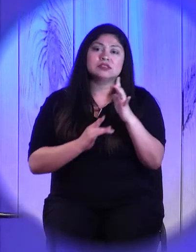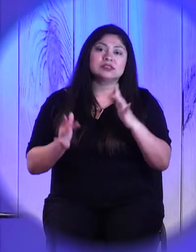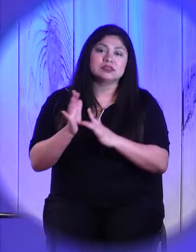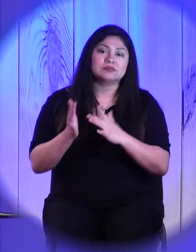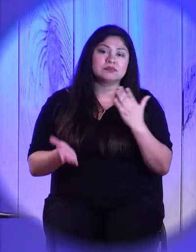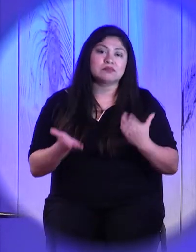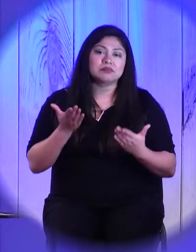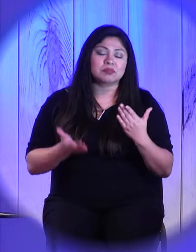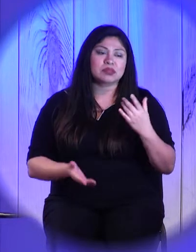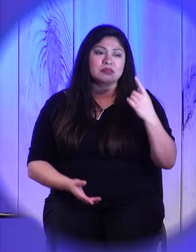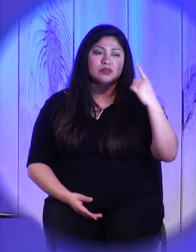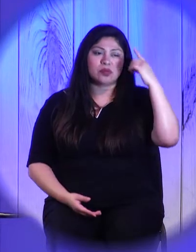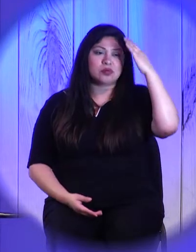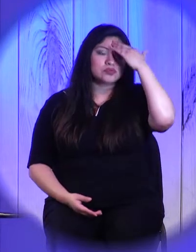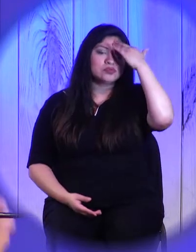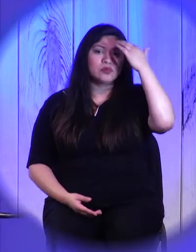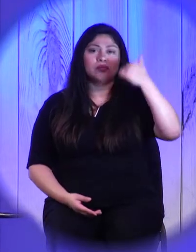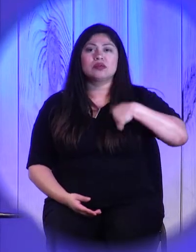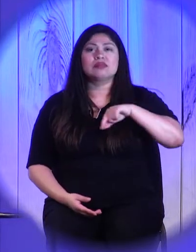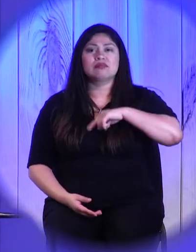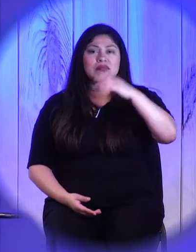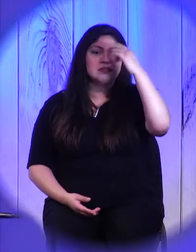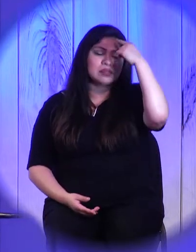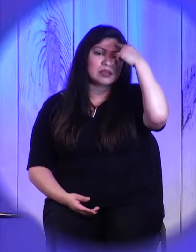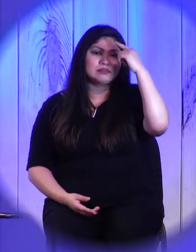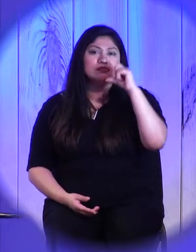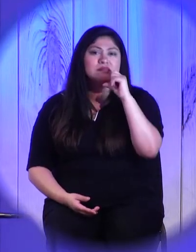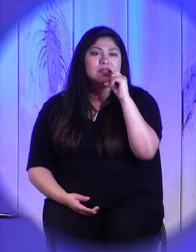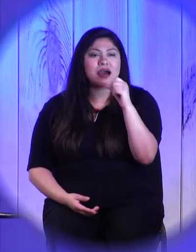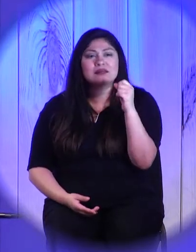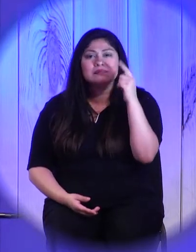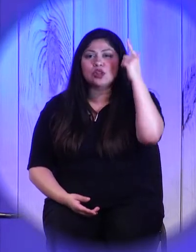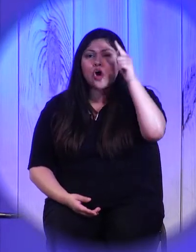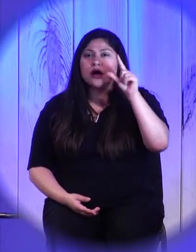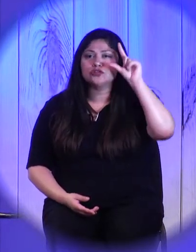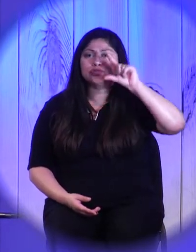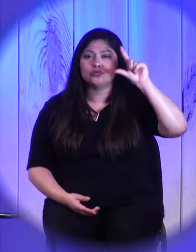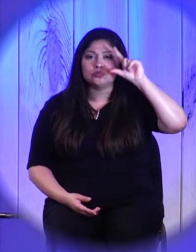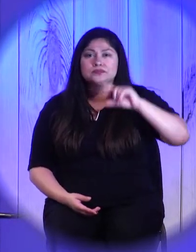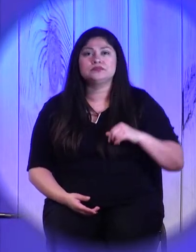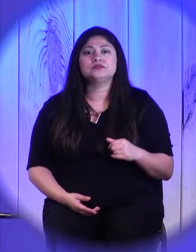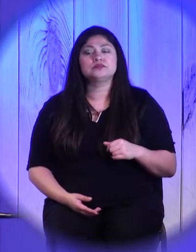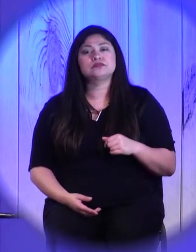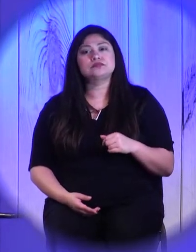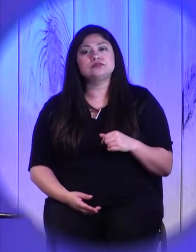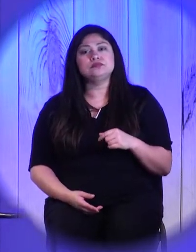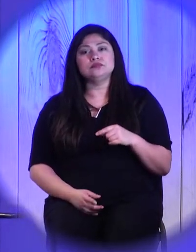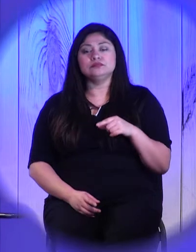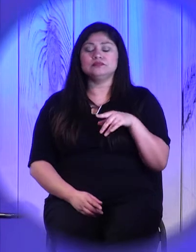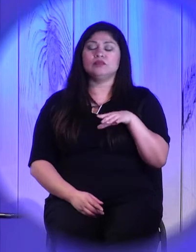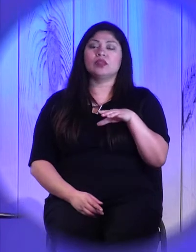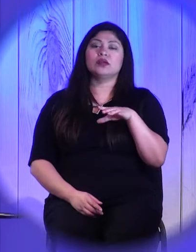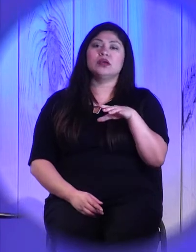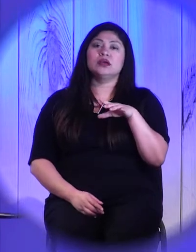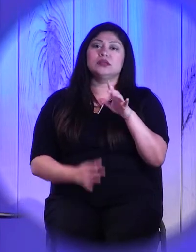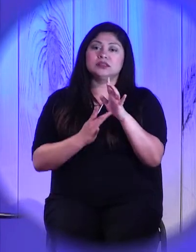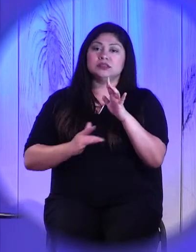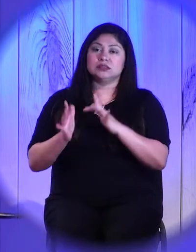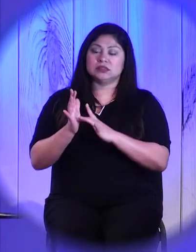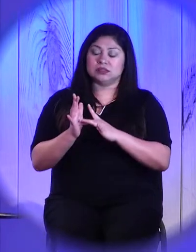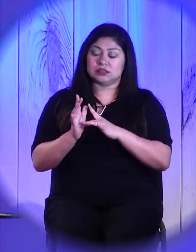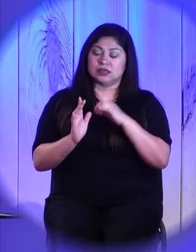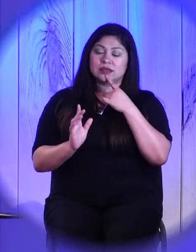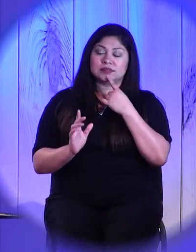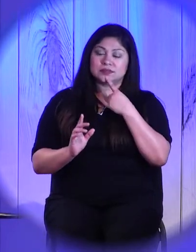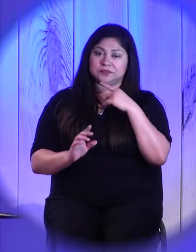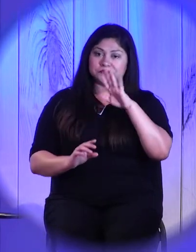illogical, so he tells us a story. And it's as if he's saying, I'll show you what's really illogical. It's like there was